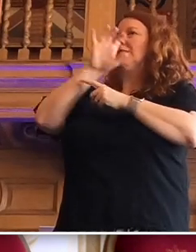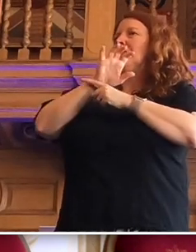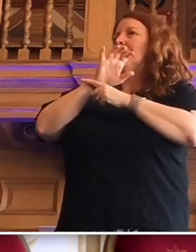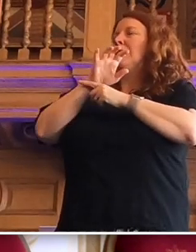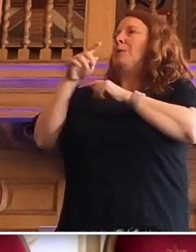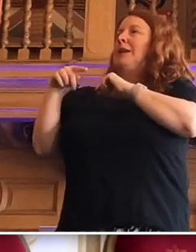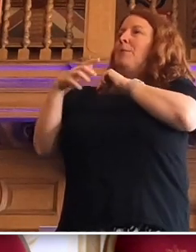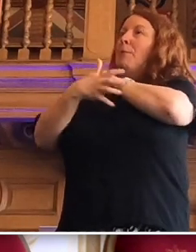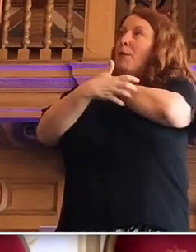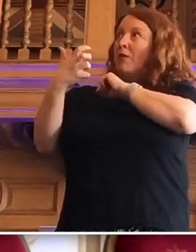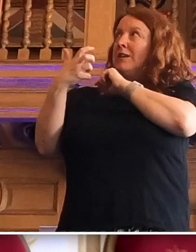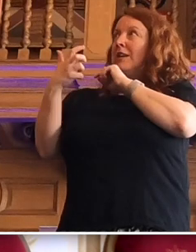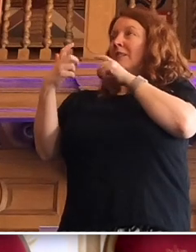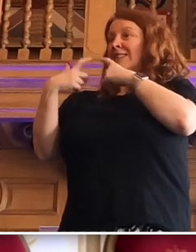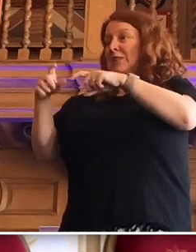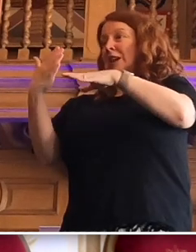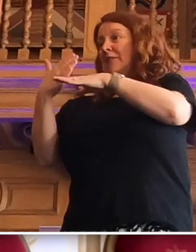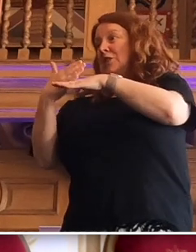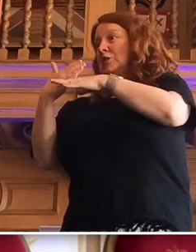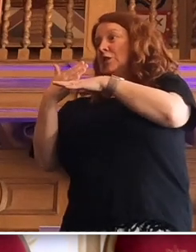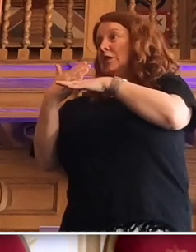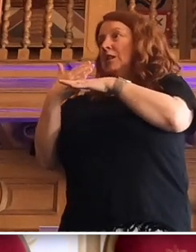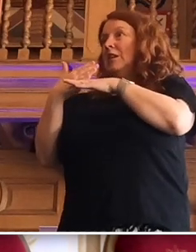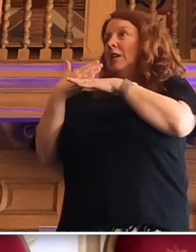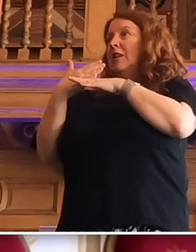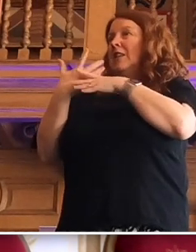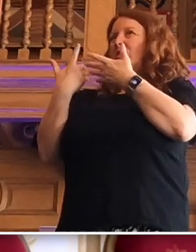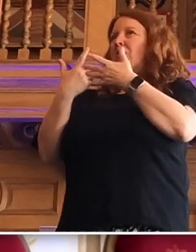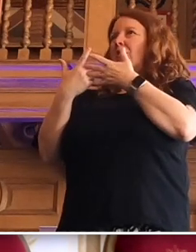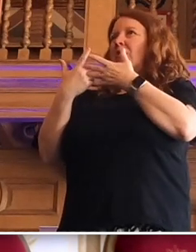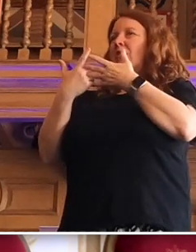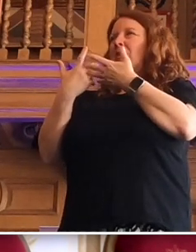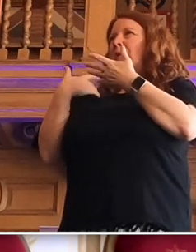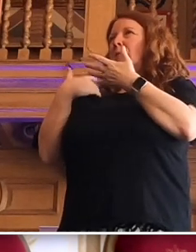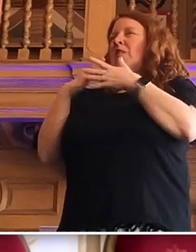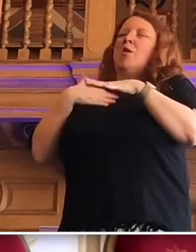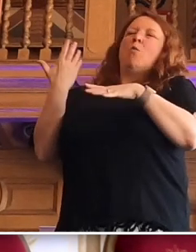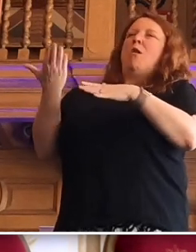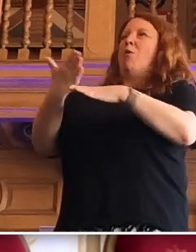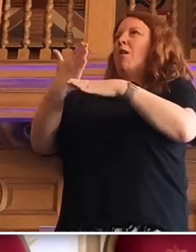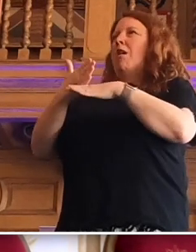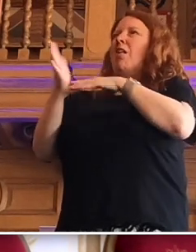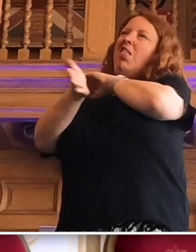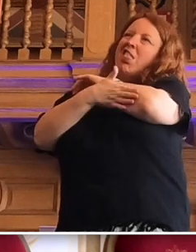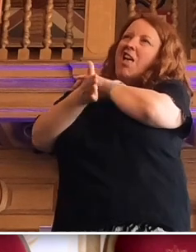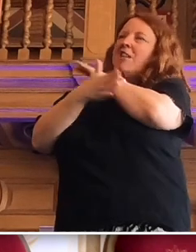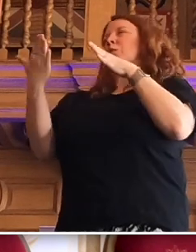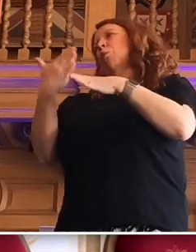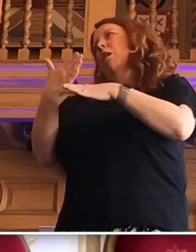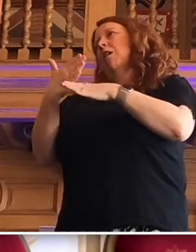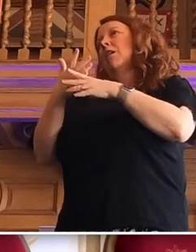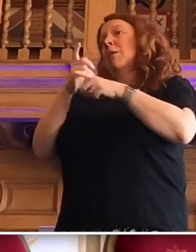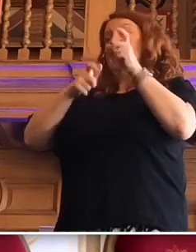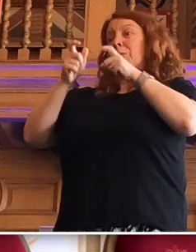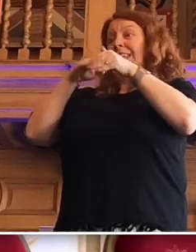being in poverty These are not scroungers, skivers or whatever, not too lazy to work. These are